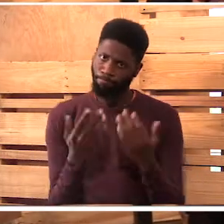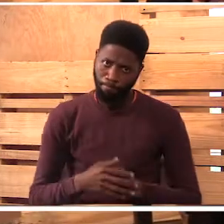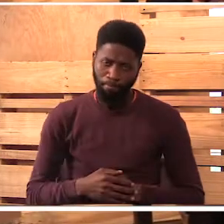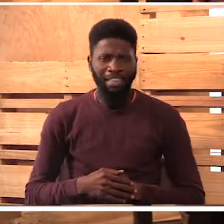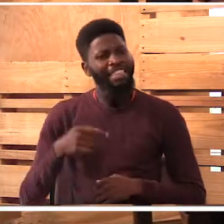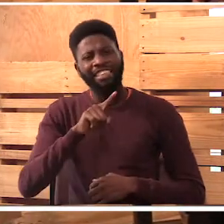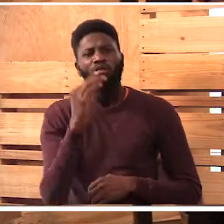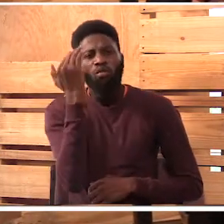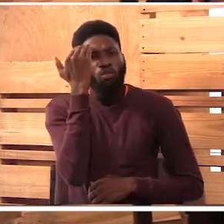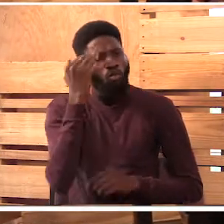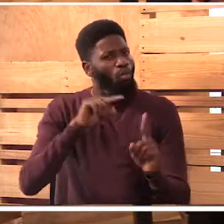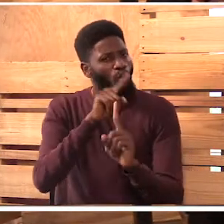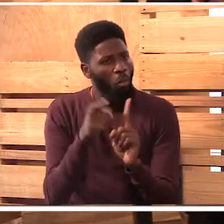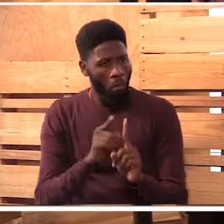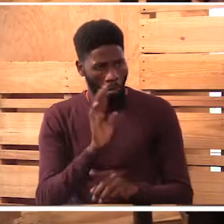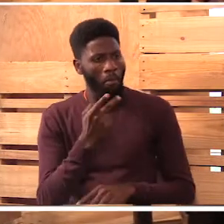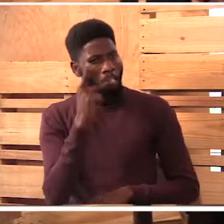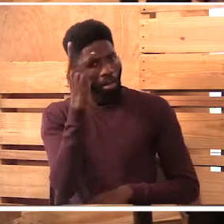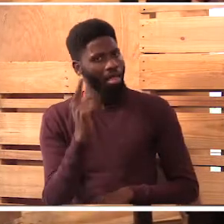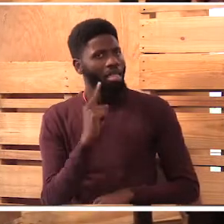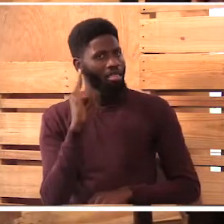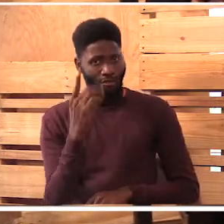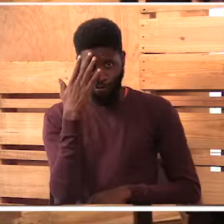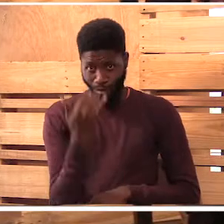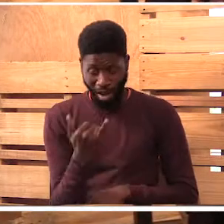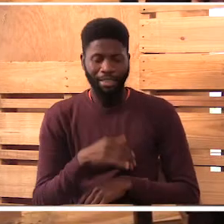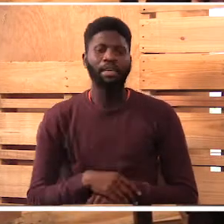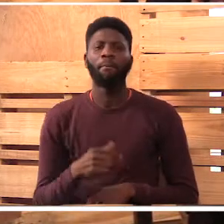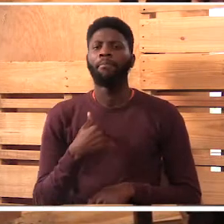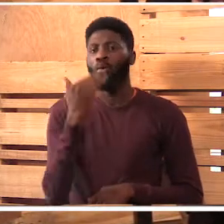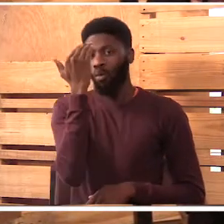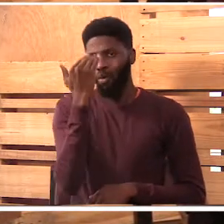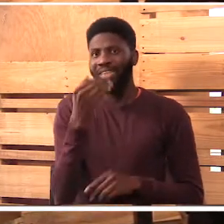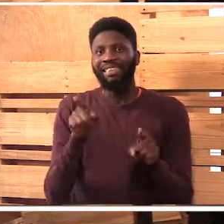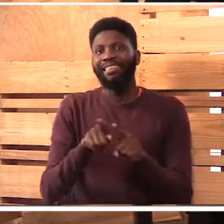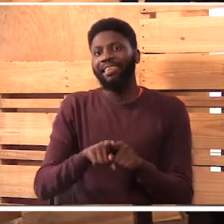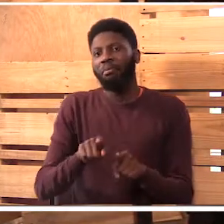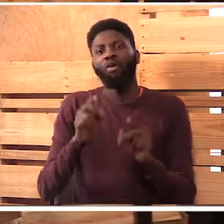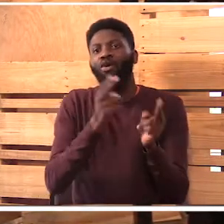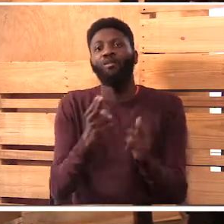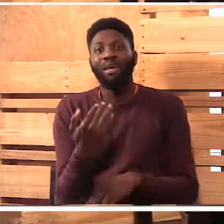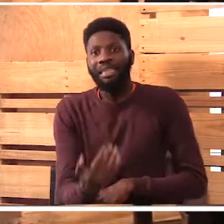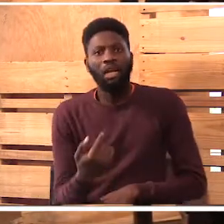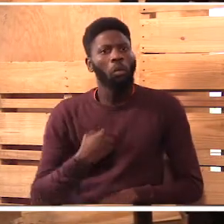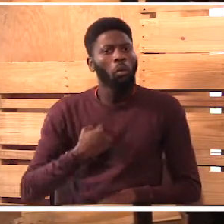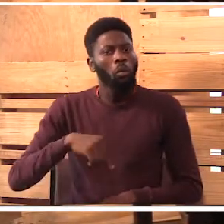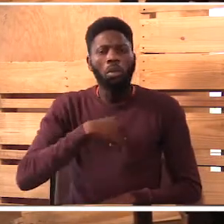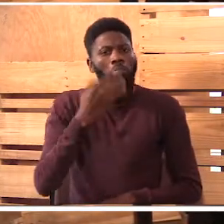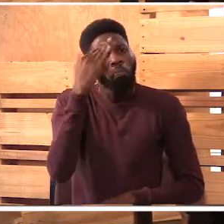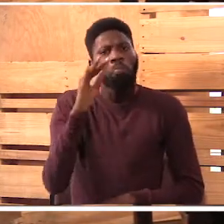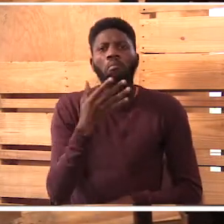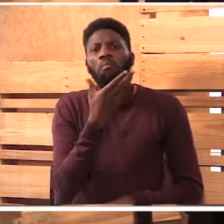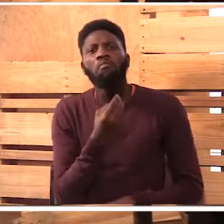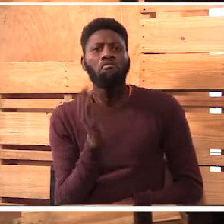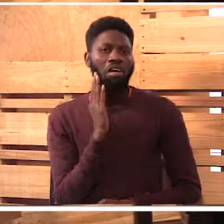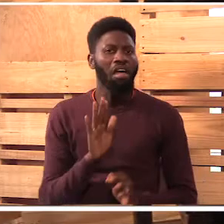when did you know that your parents are deaf? Because, I know like any other child, we never know about our mothers or our fathers